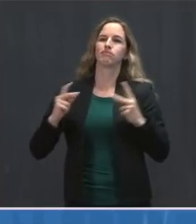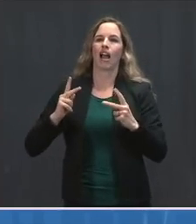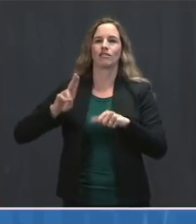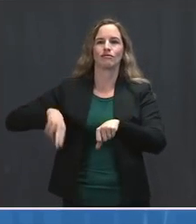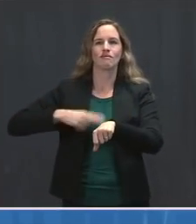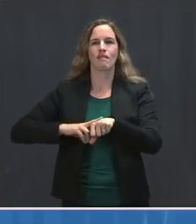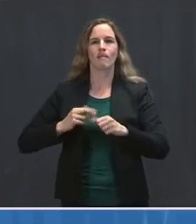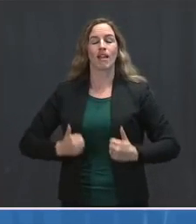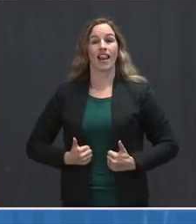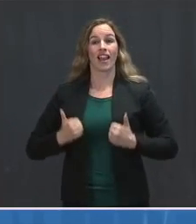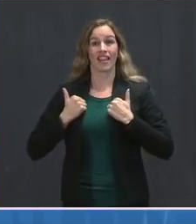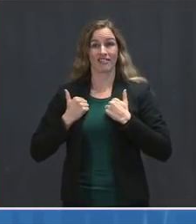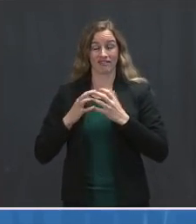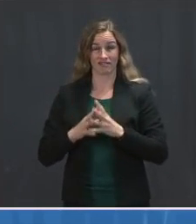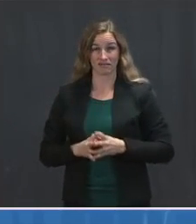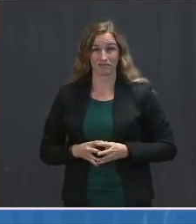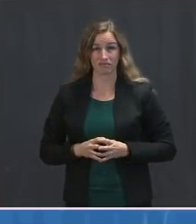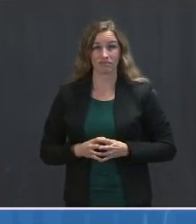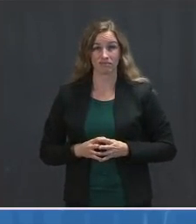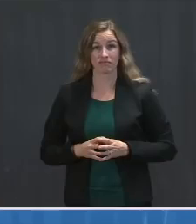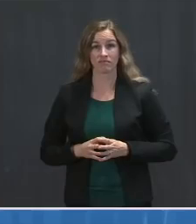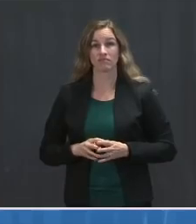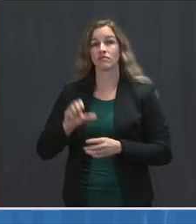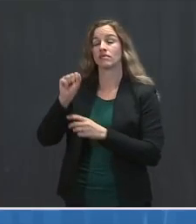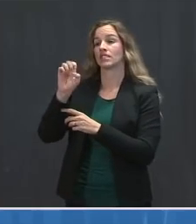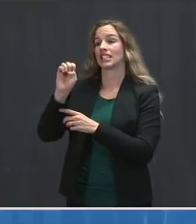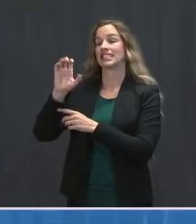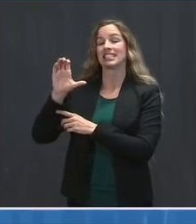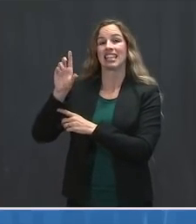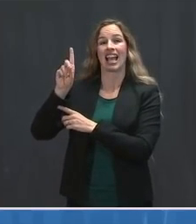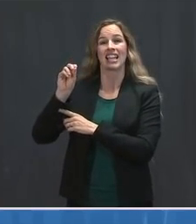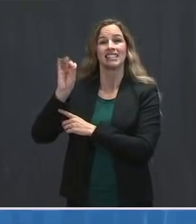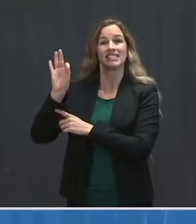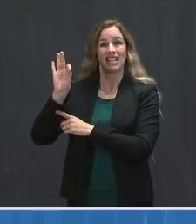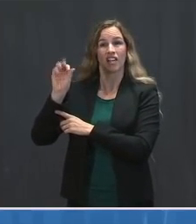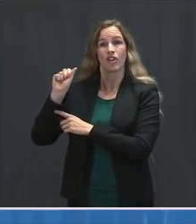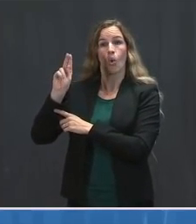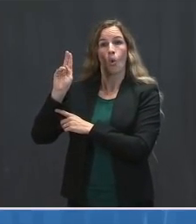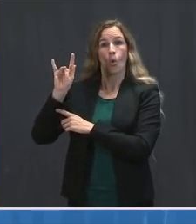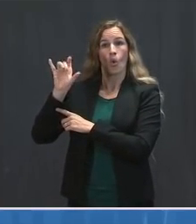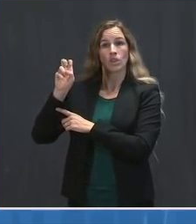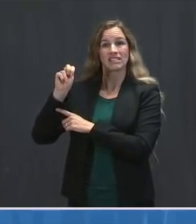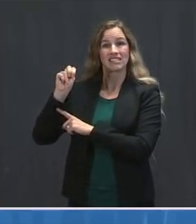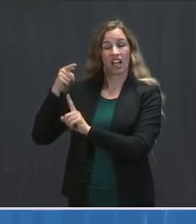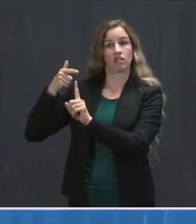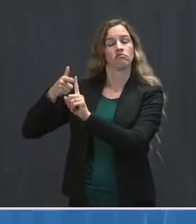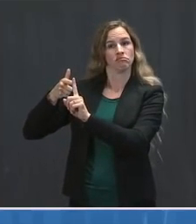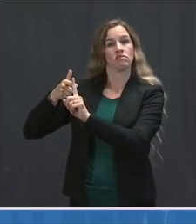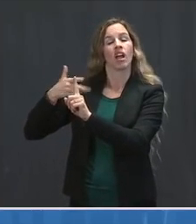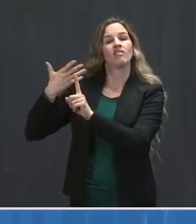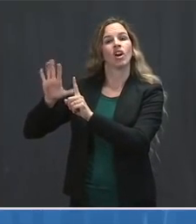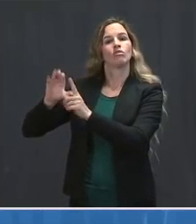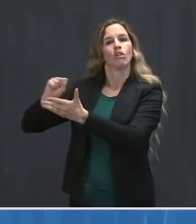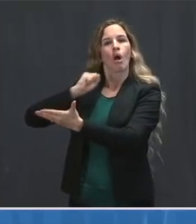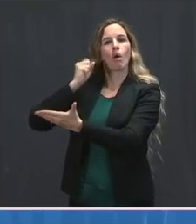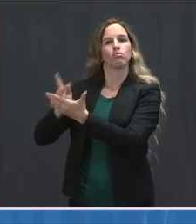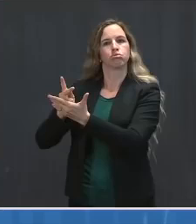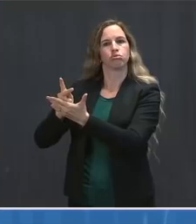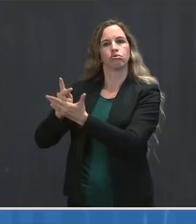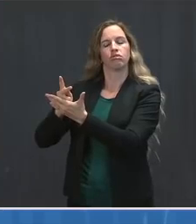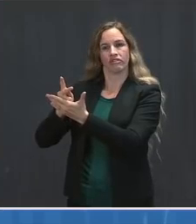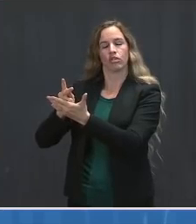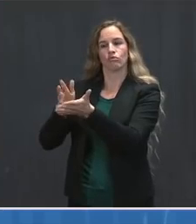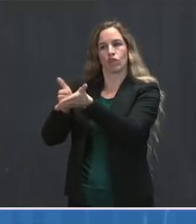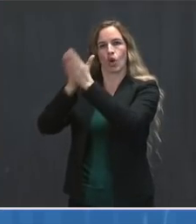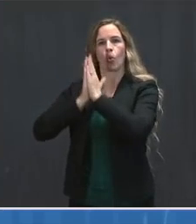In addition, I want to announce that the Secretary of Defense, Light Austin, has approved FEMA's request to augment and